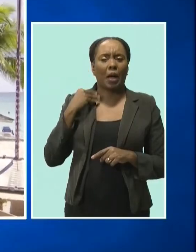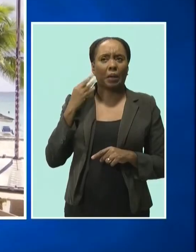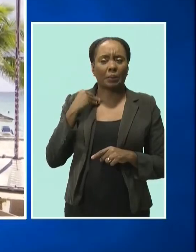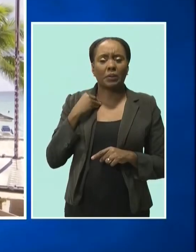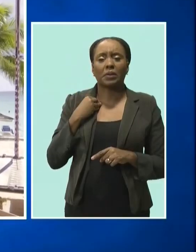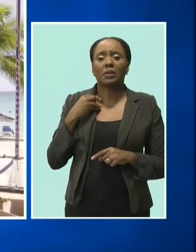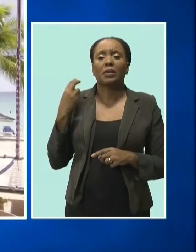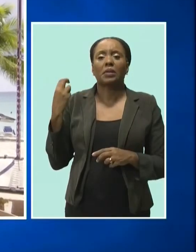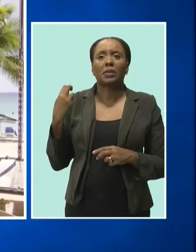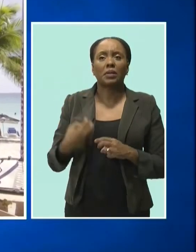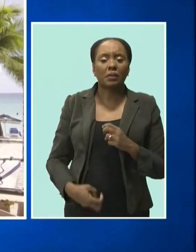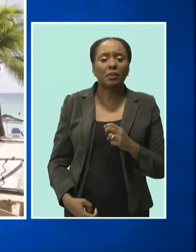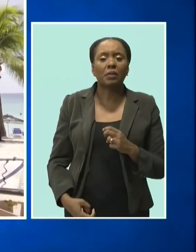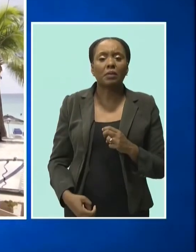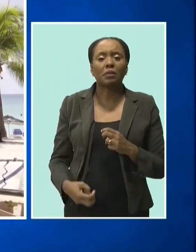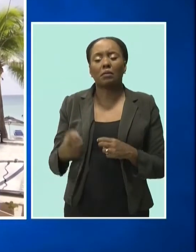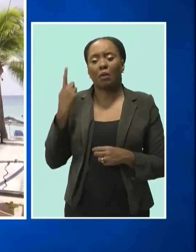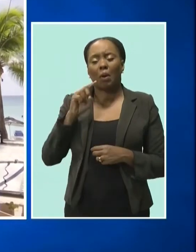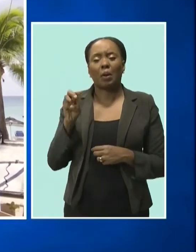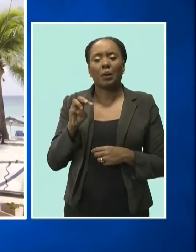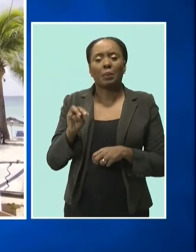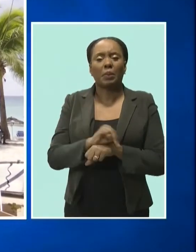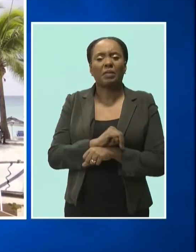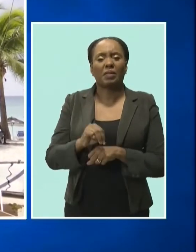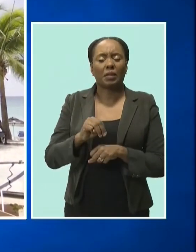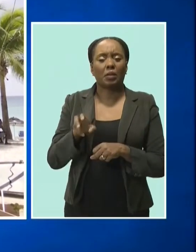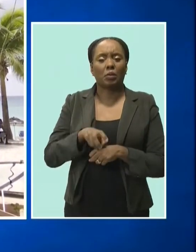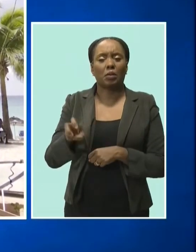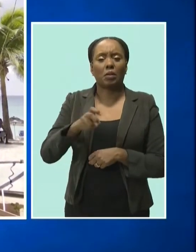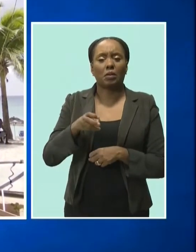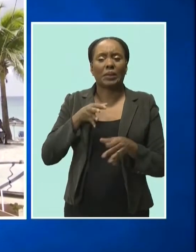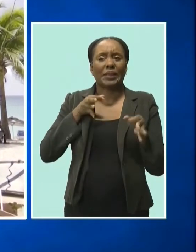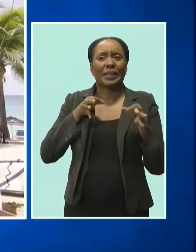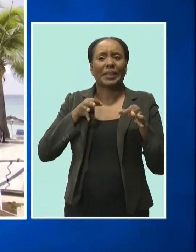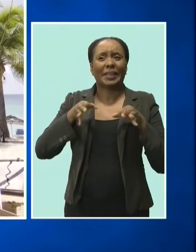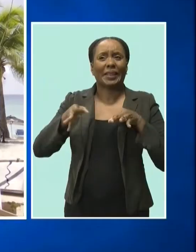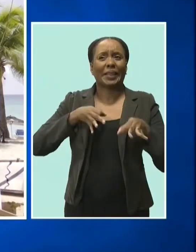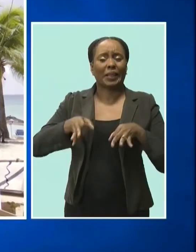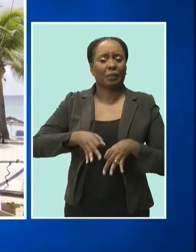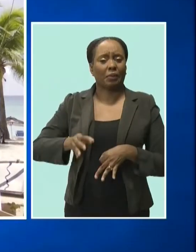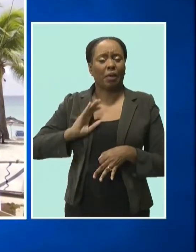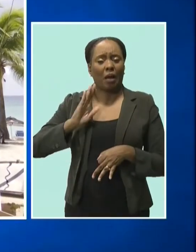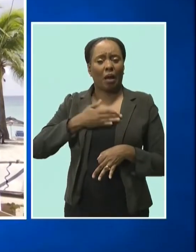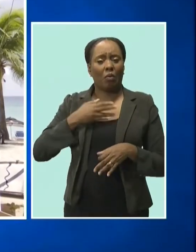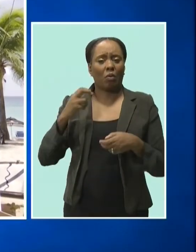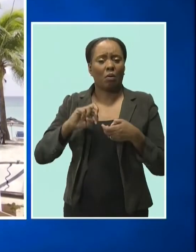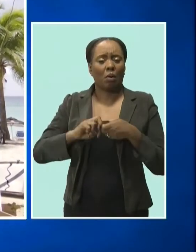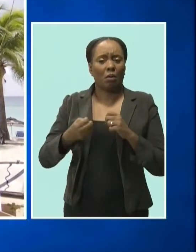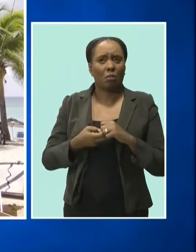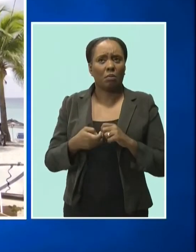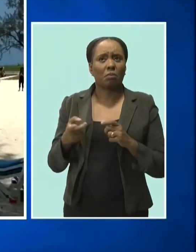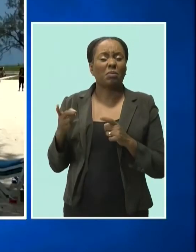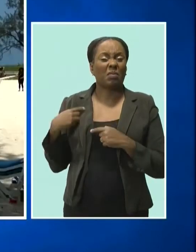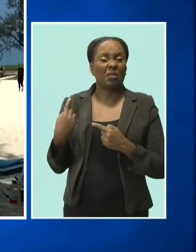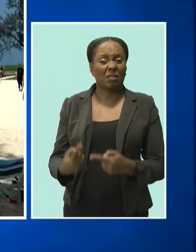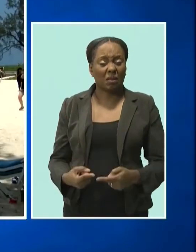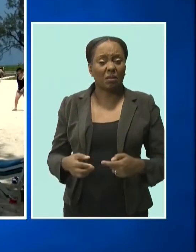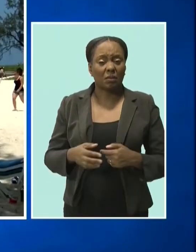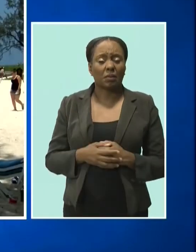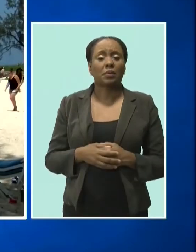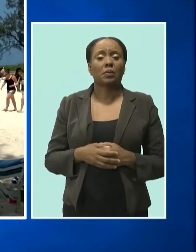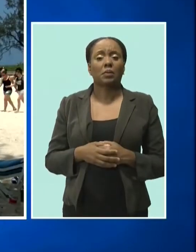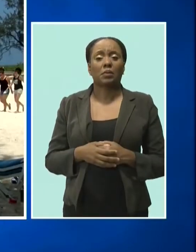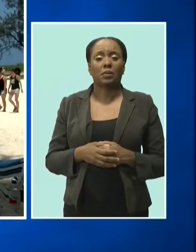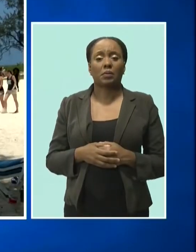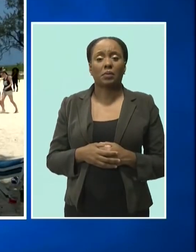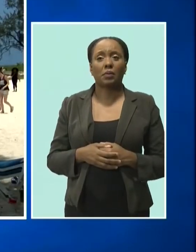to get to the Ministry of Tourism to explain our problem we have not having tourists on this beach so far. Pilgrim says